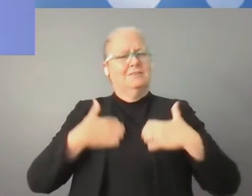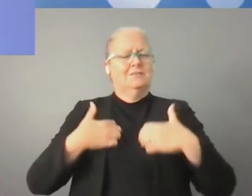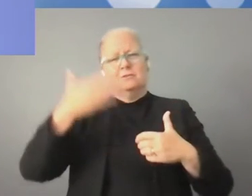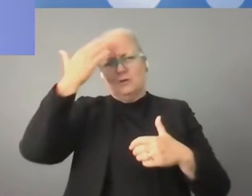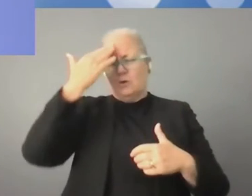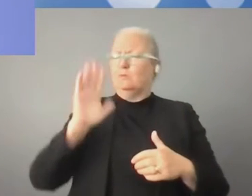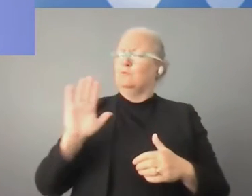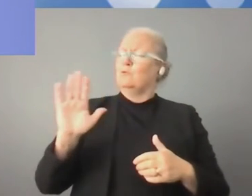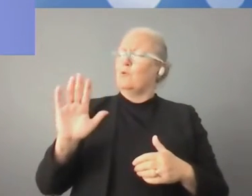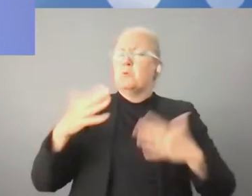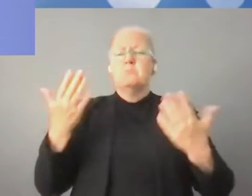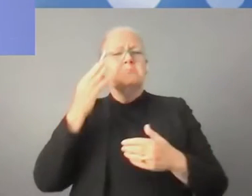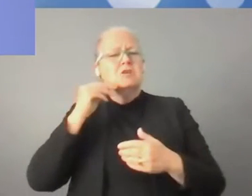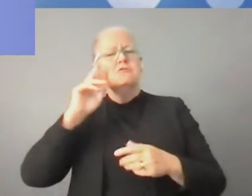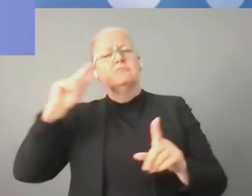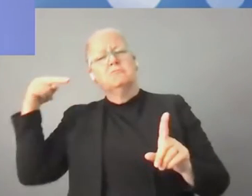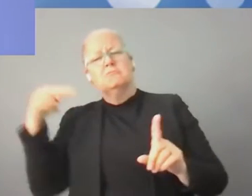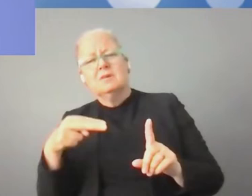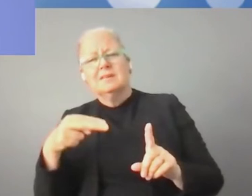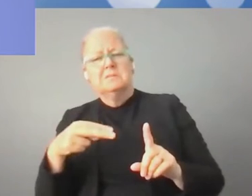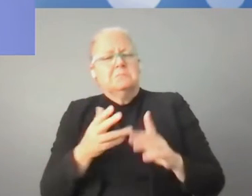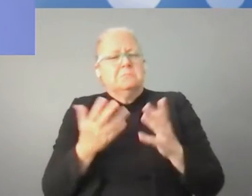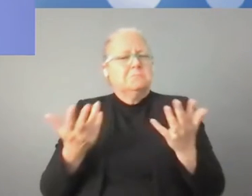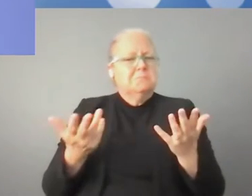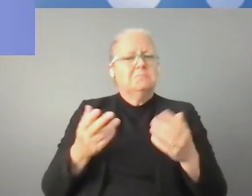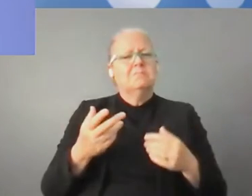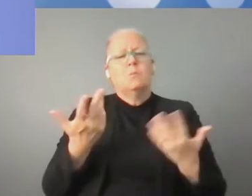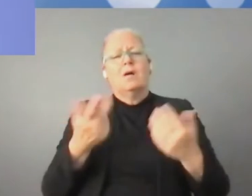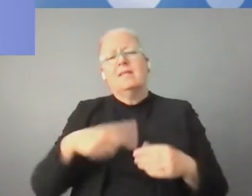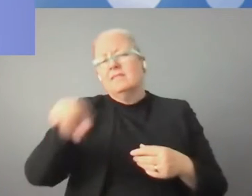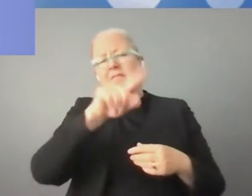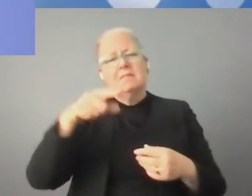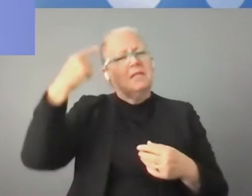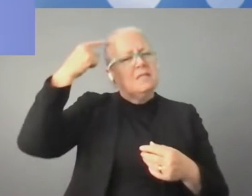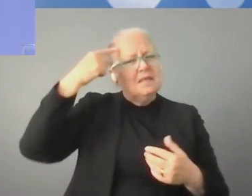and what French people are thinking about it and where they are going.